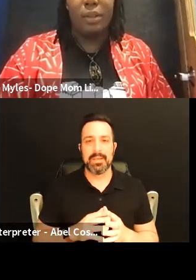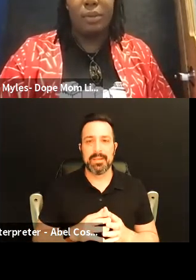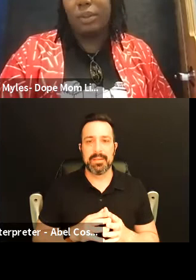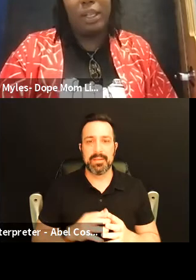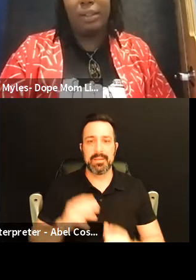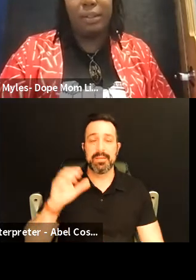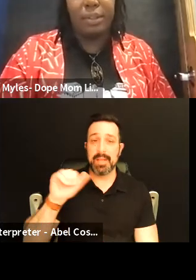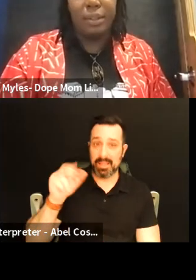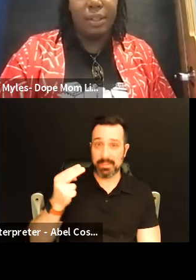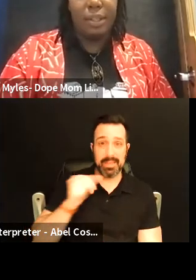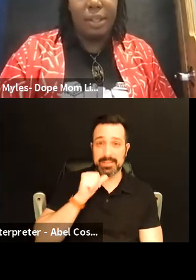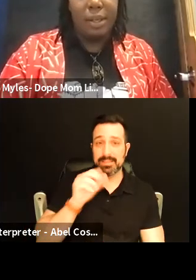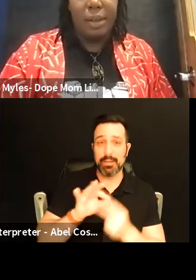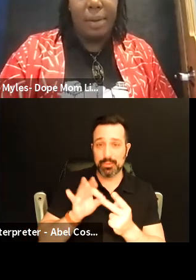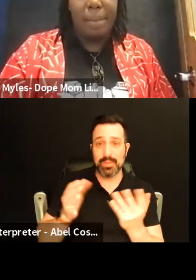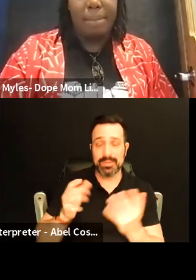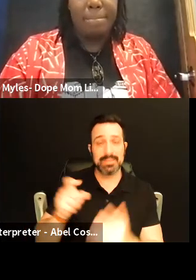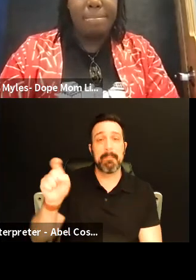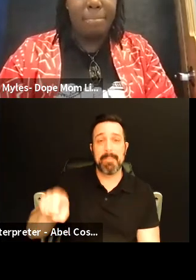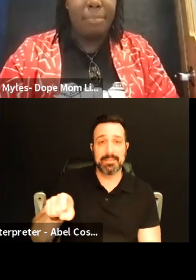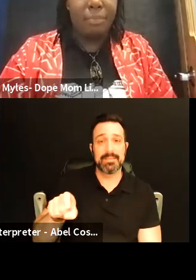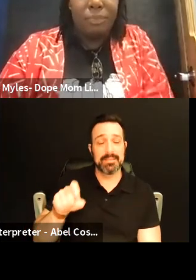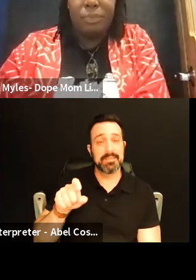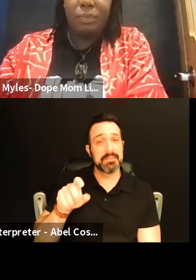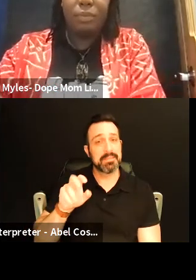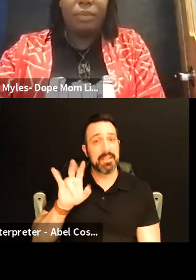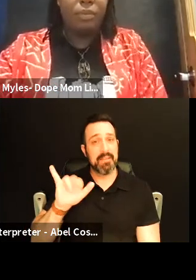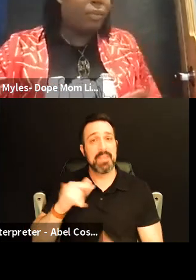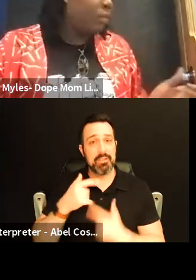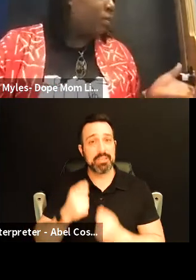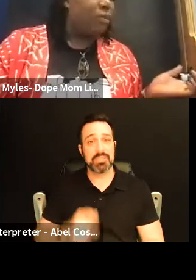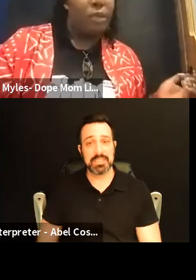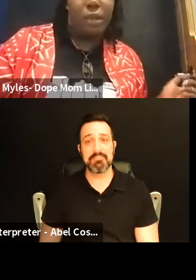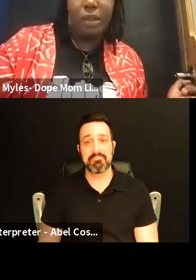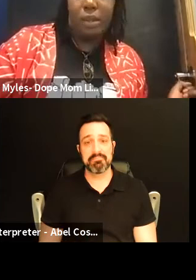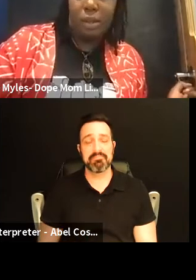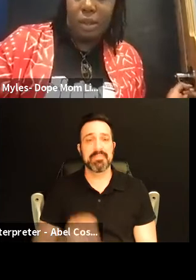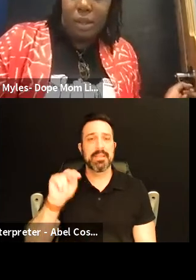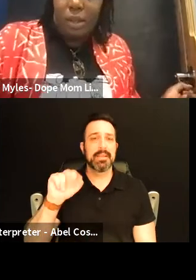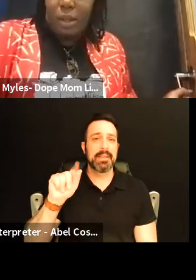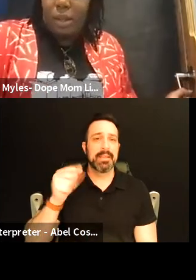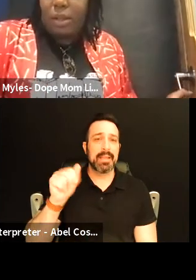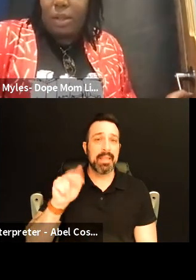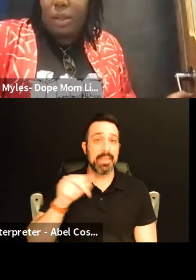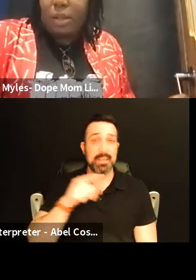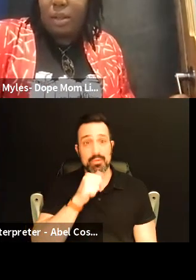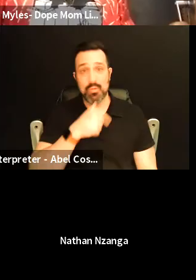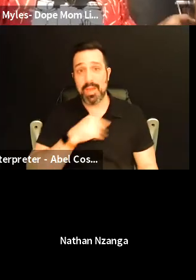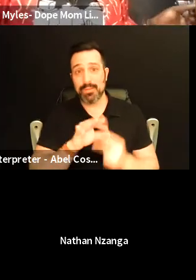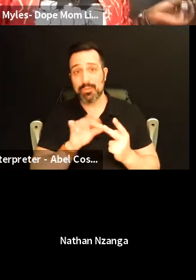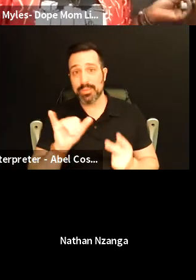then yeah it's a must it's very interesting um Nathan I guess you don't have a choice either